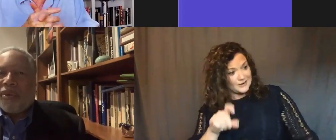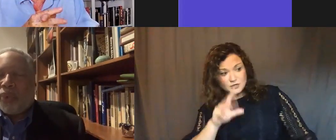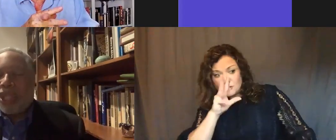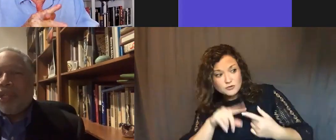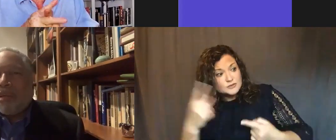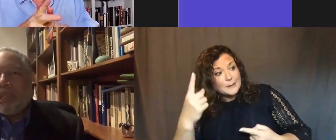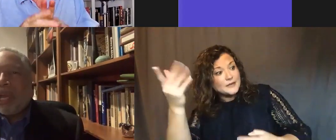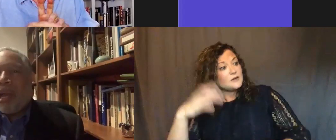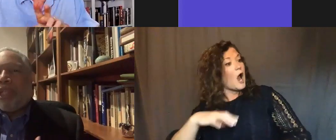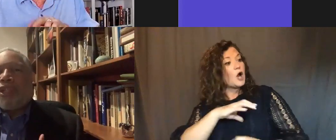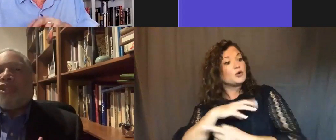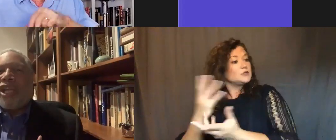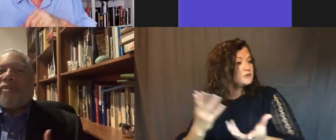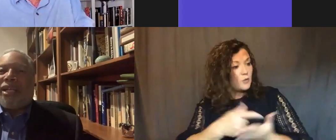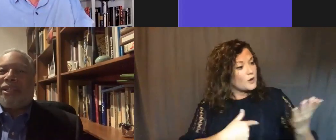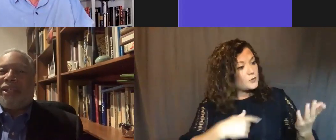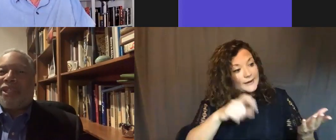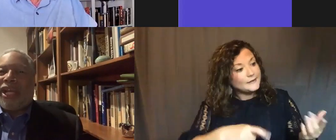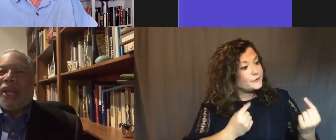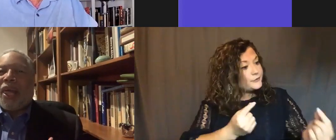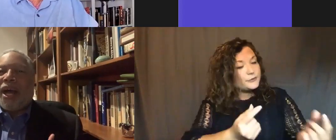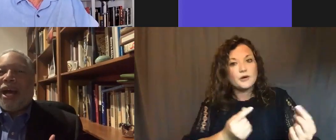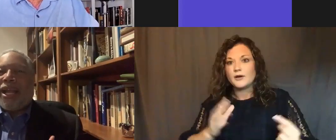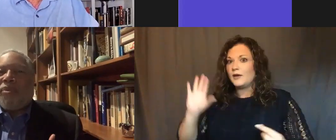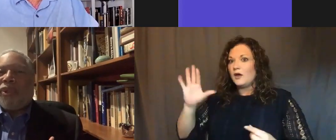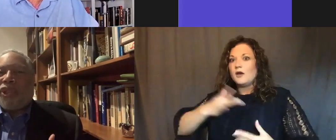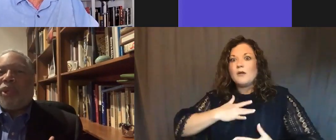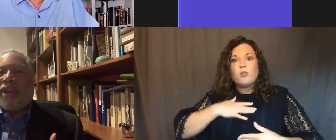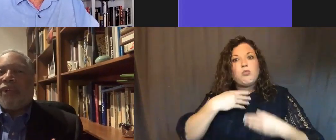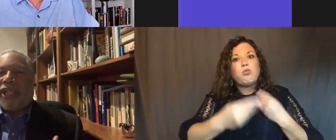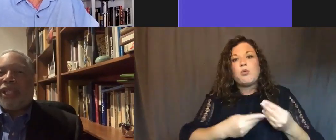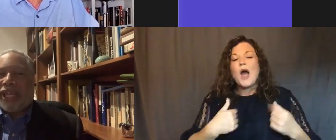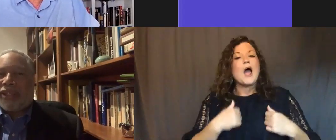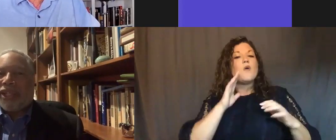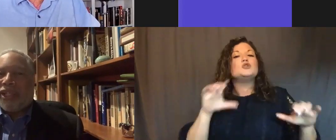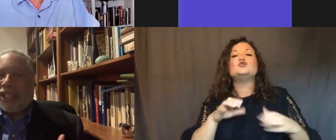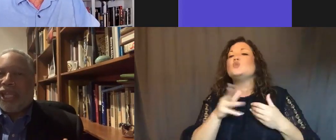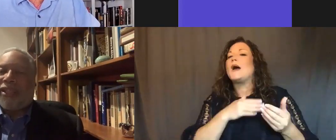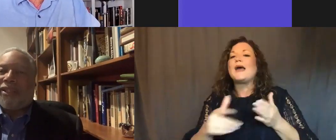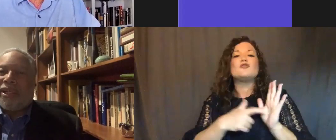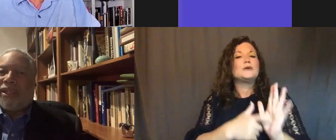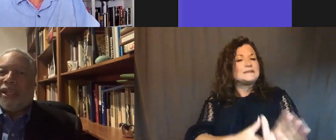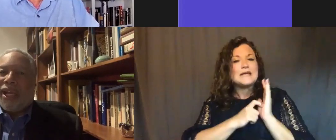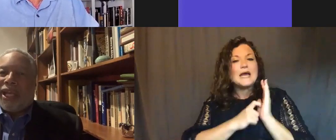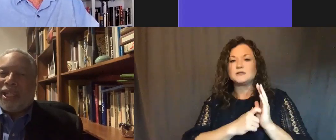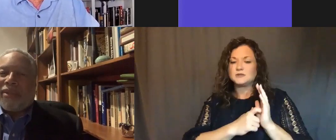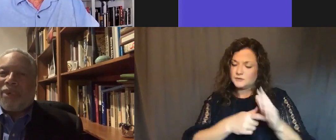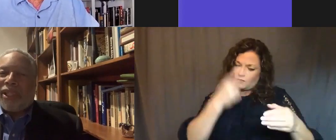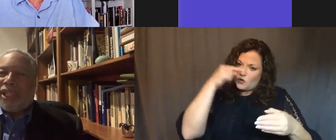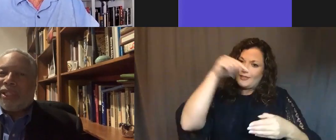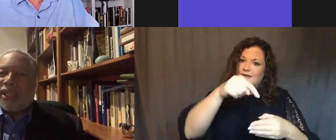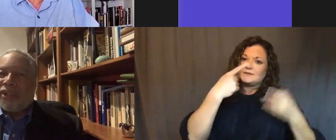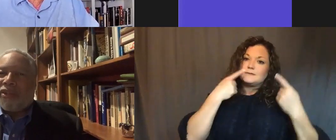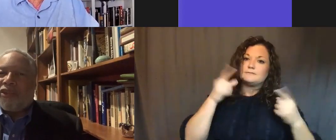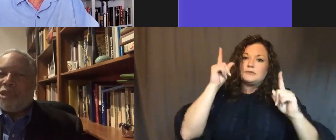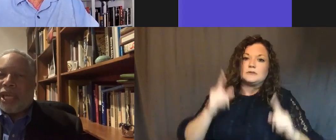What do you need me to, I mean, the generosity of saying, I will do whatever it takes to get this done. And I think one